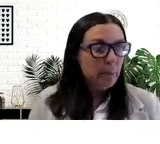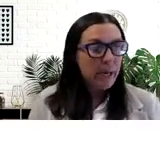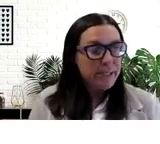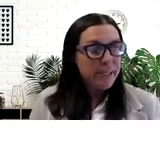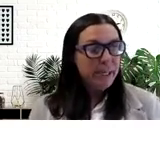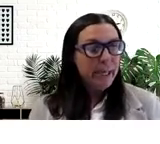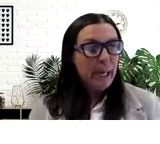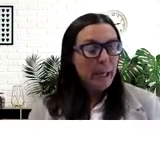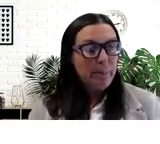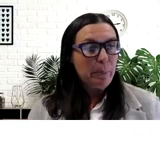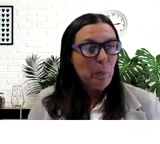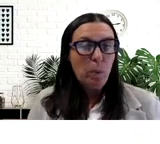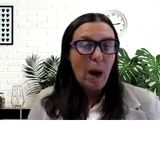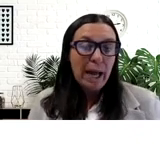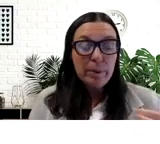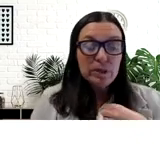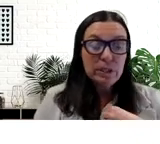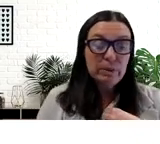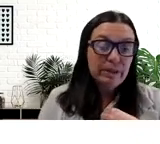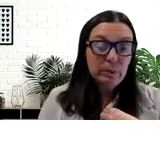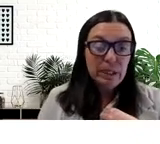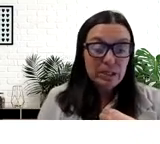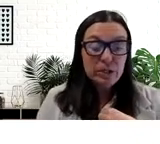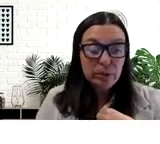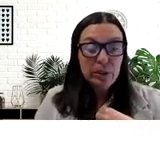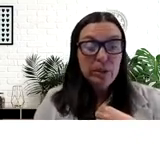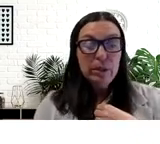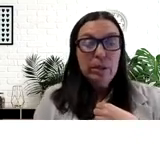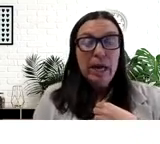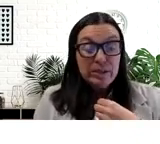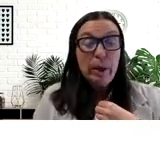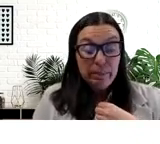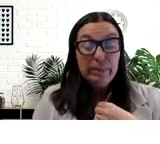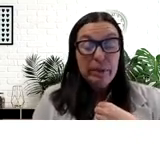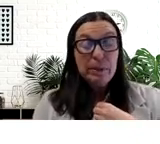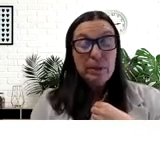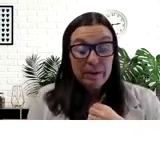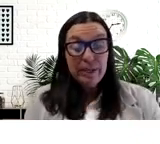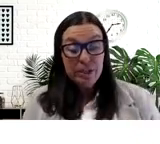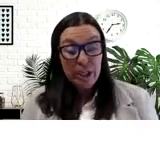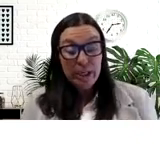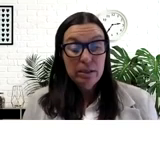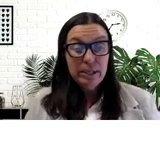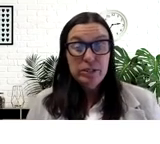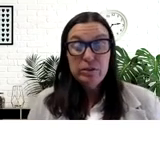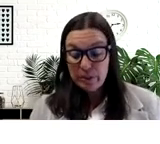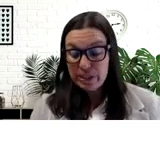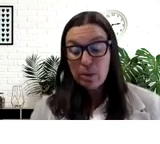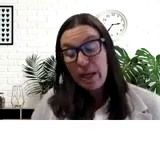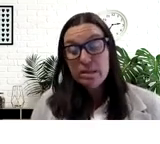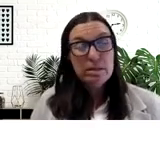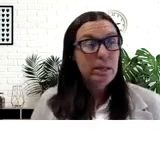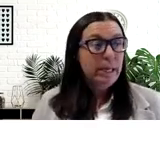but I personally believe that we need to, as white people, put a lot of energy into